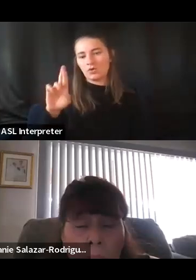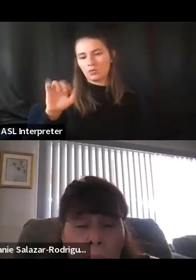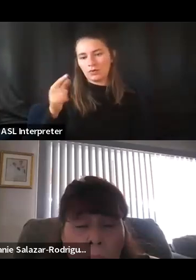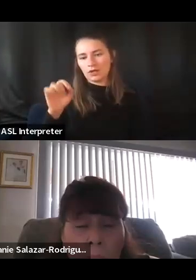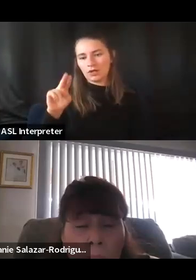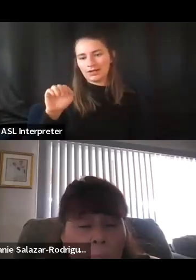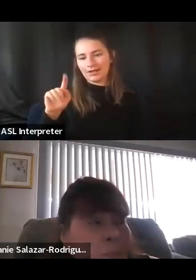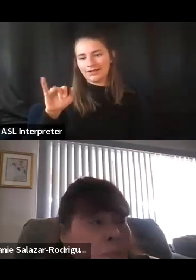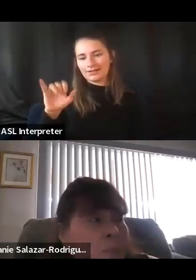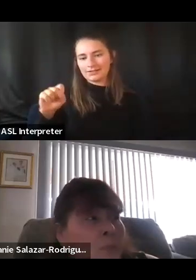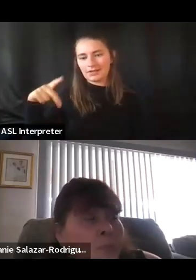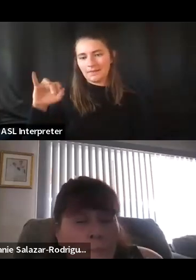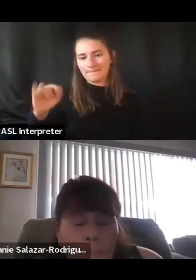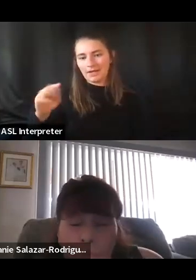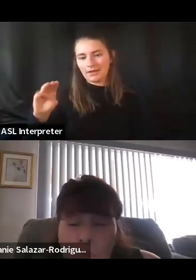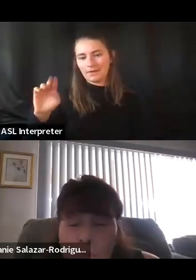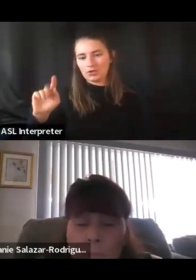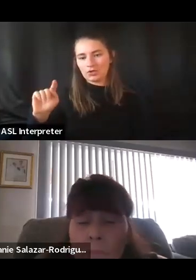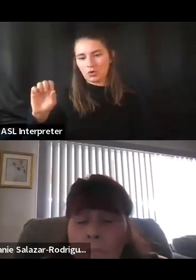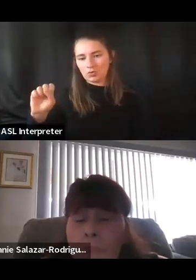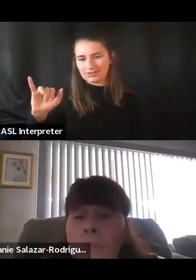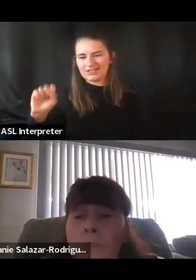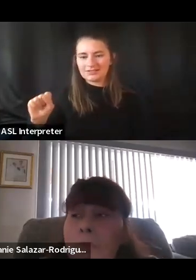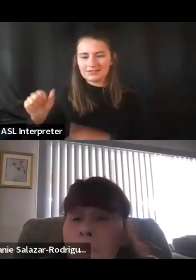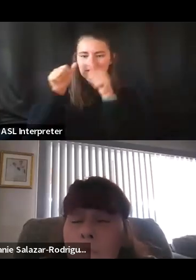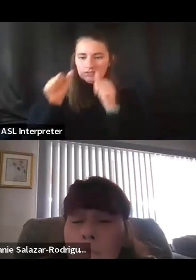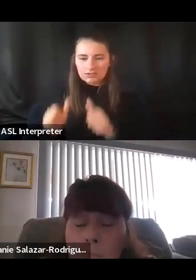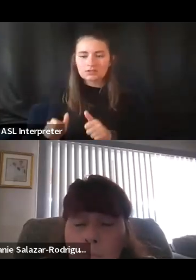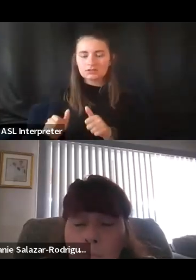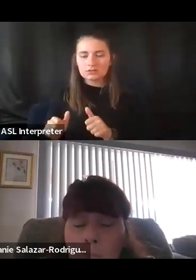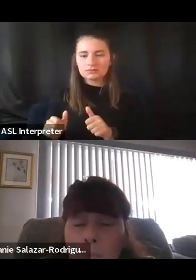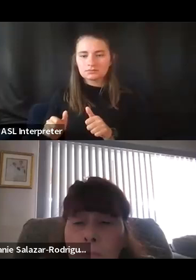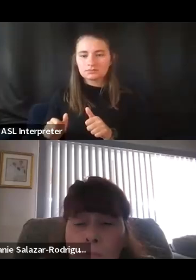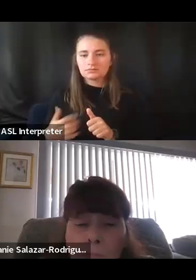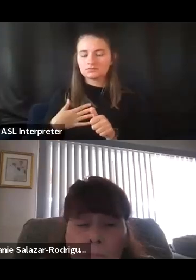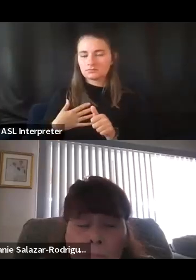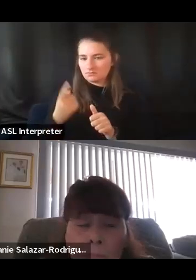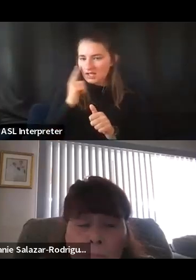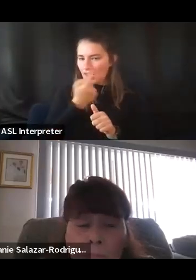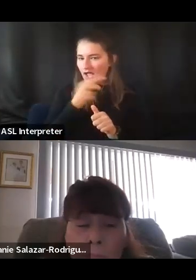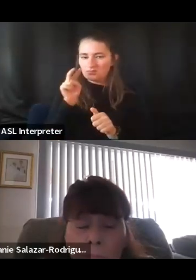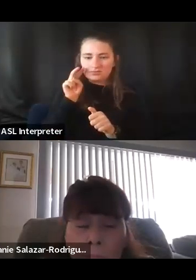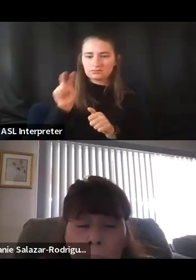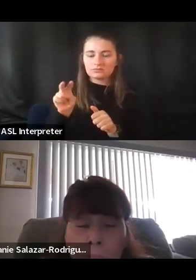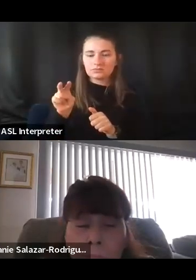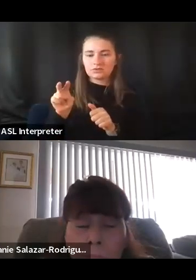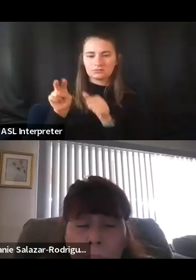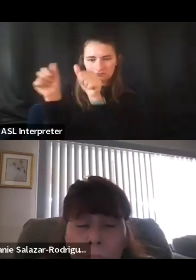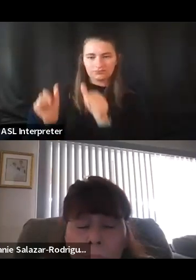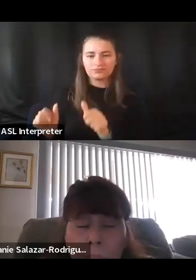which is a degenerative condition and my eyesight. I lost my vision